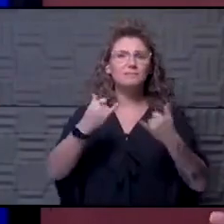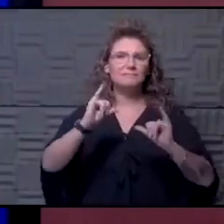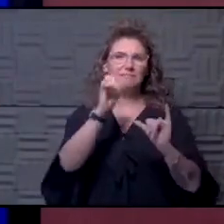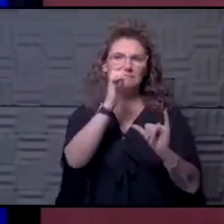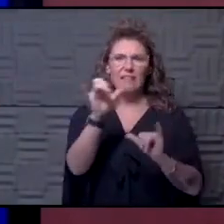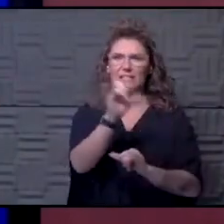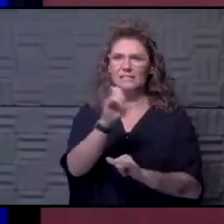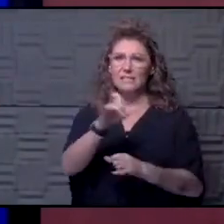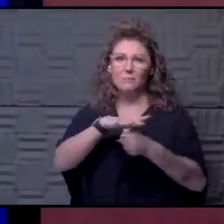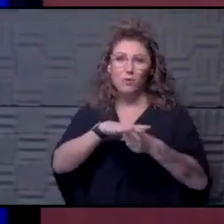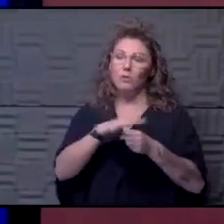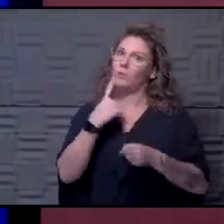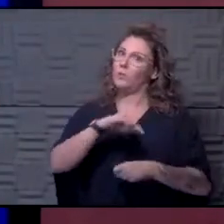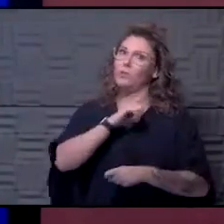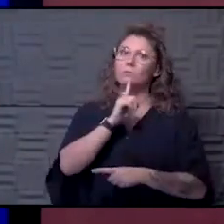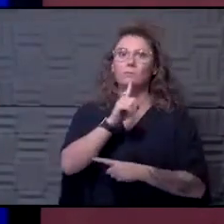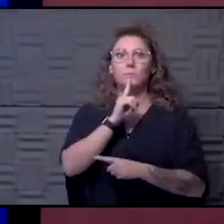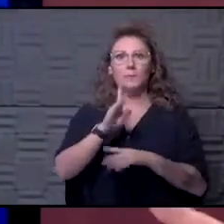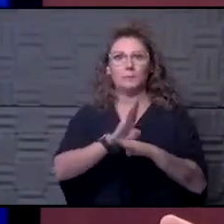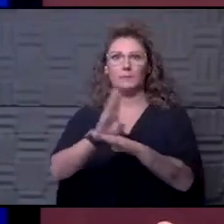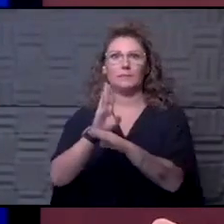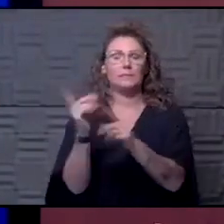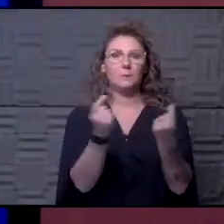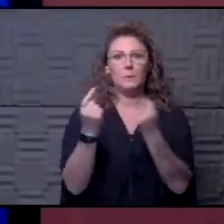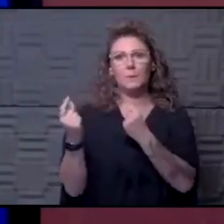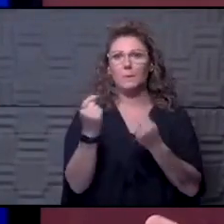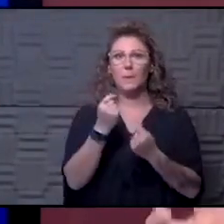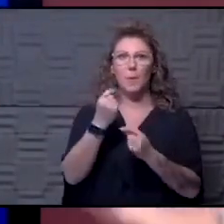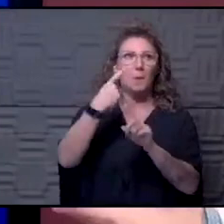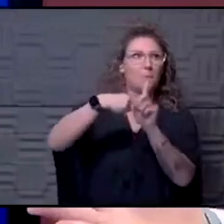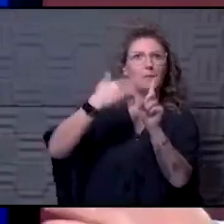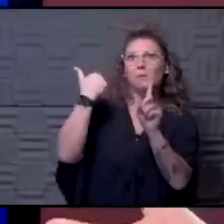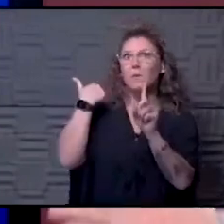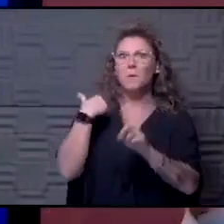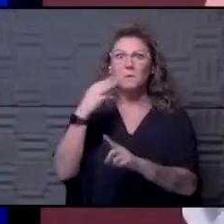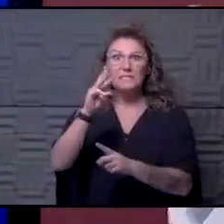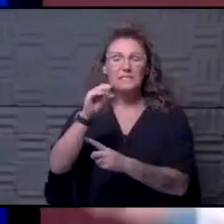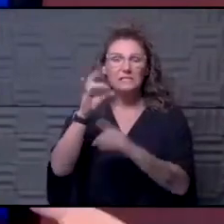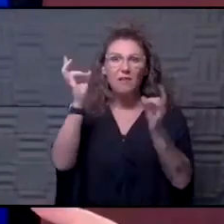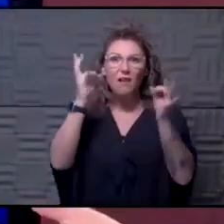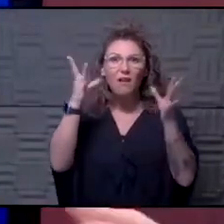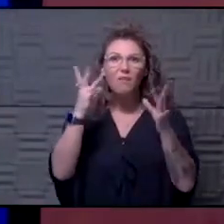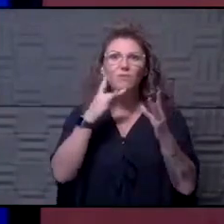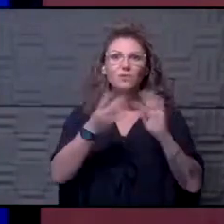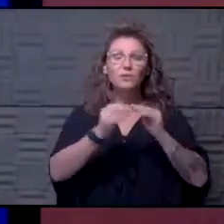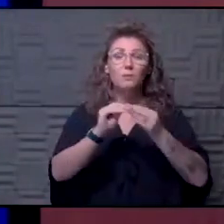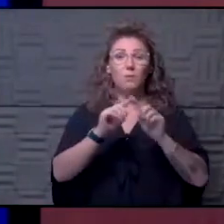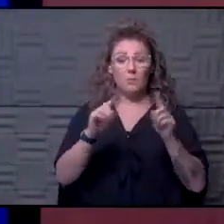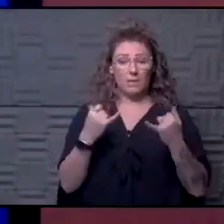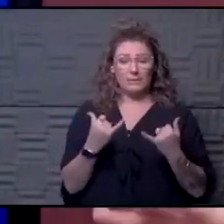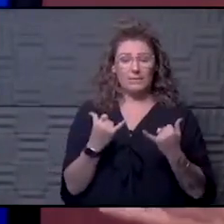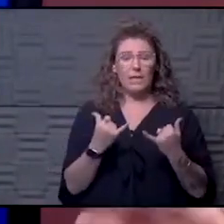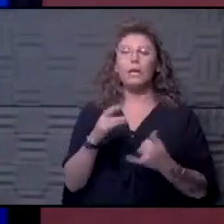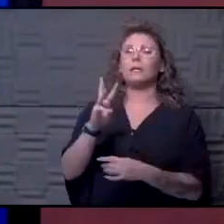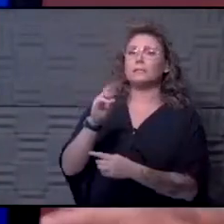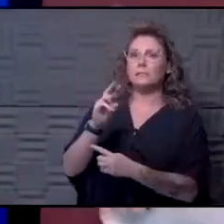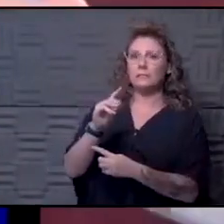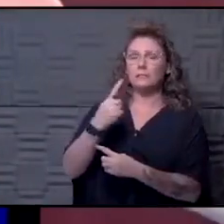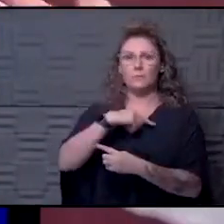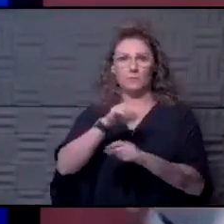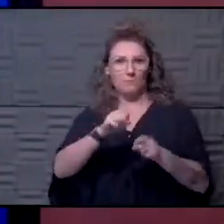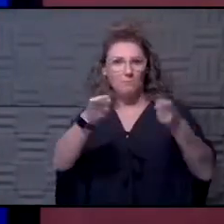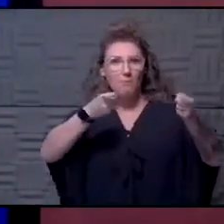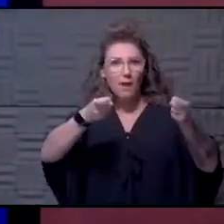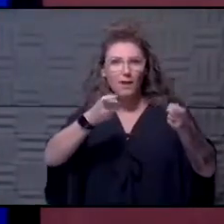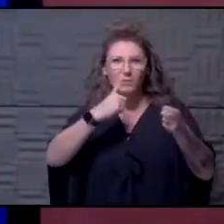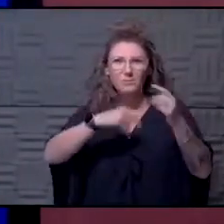that same pressure. We're still very busy. I don't say we're not busy because, you know, months ago we would have said 60 is a terrible number, but today we're saying, okay, 60 is a manageable number